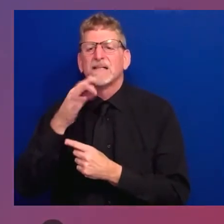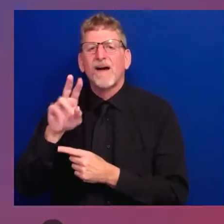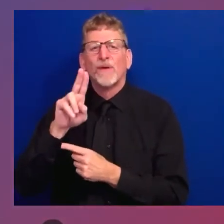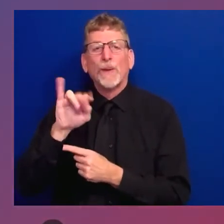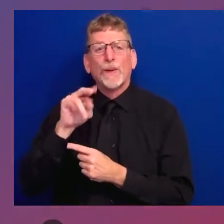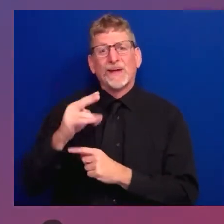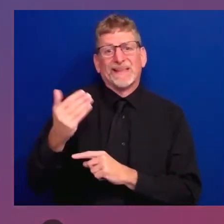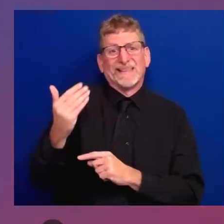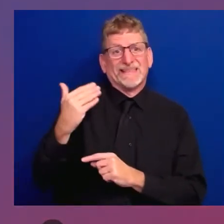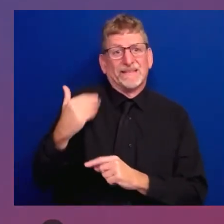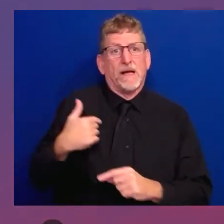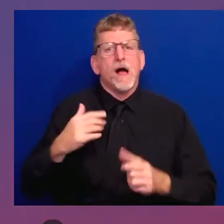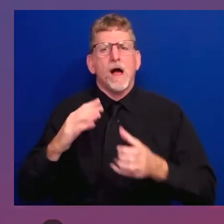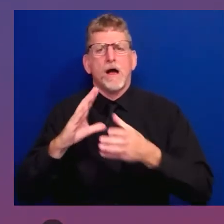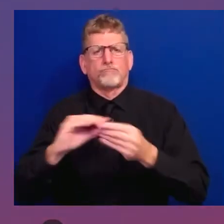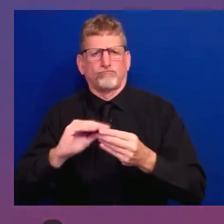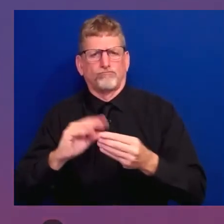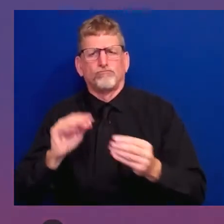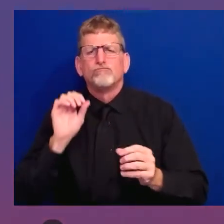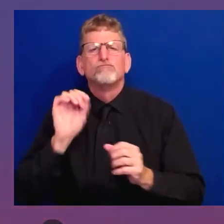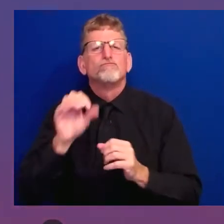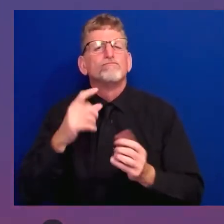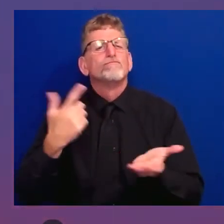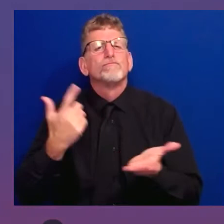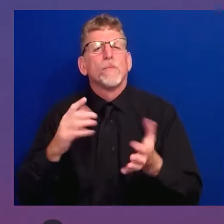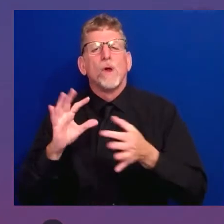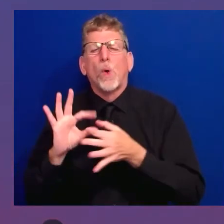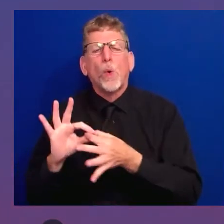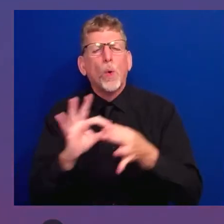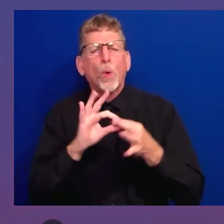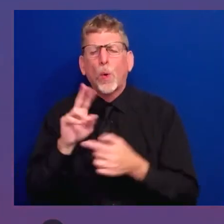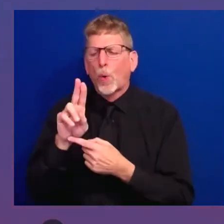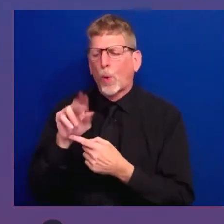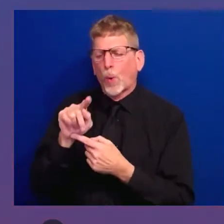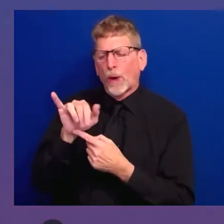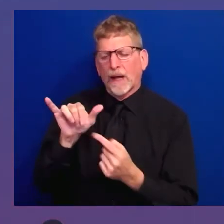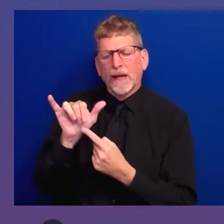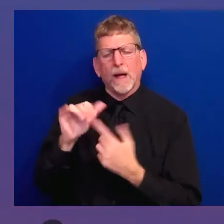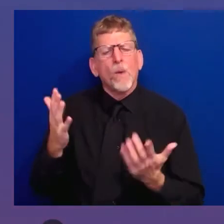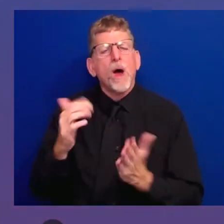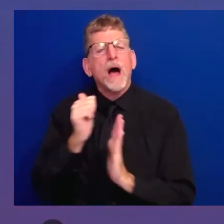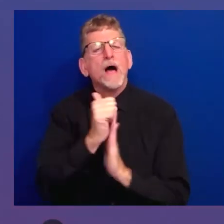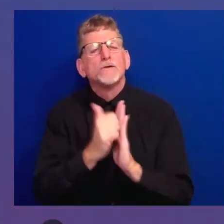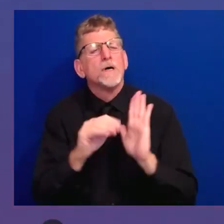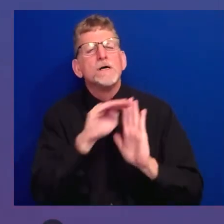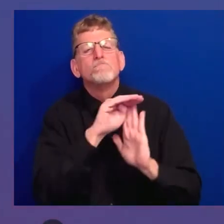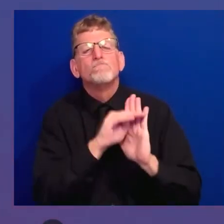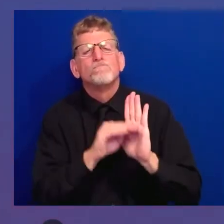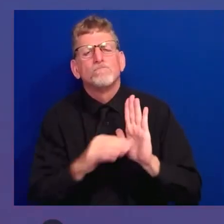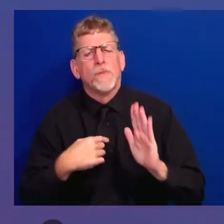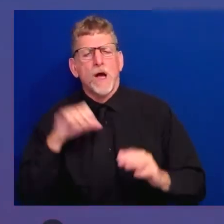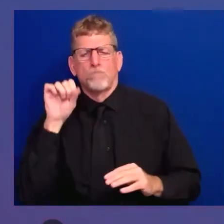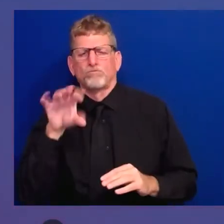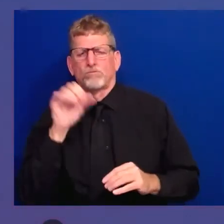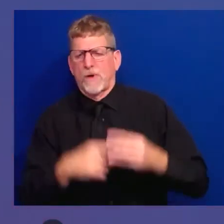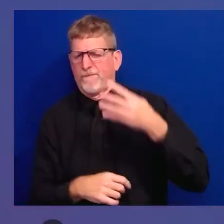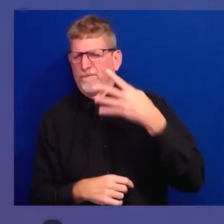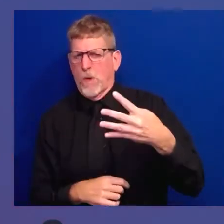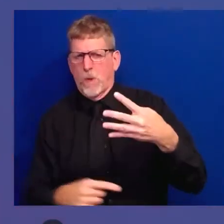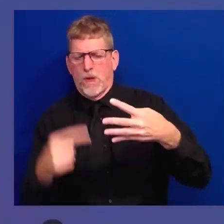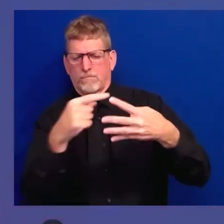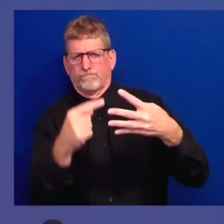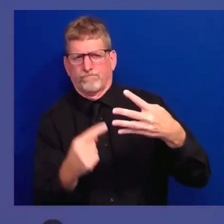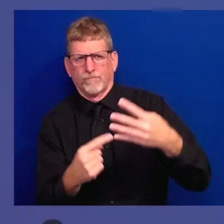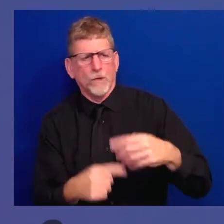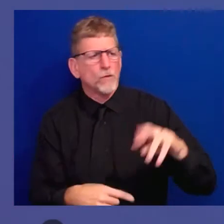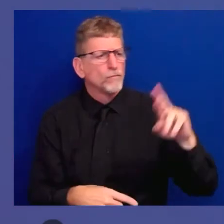all of us, Democrats, Republicans, Independents, can agree on and rally around. One is dealing with the opioid epidemic, which is stealing